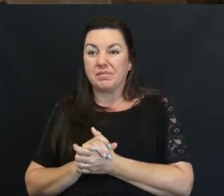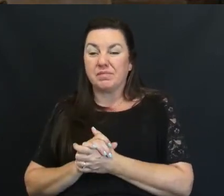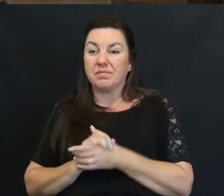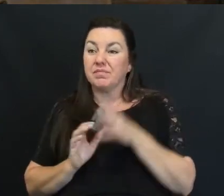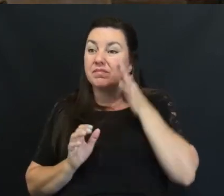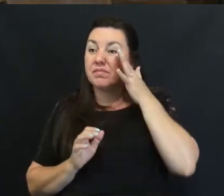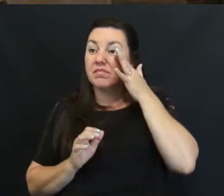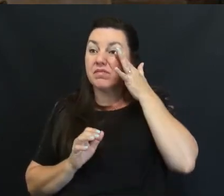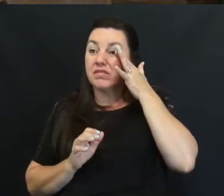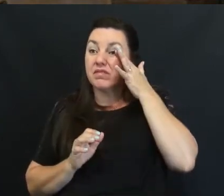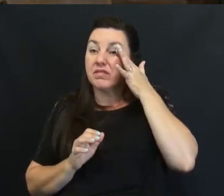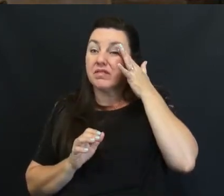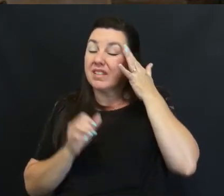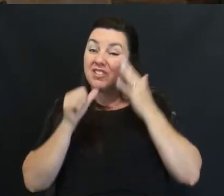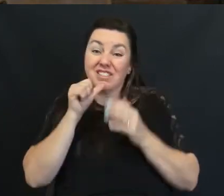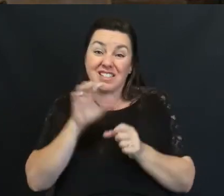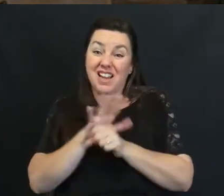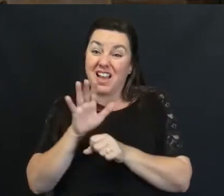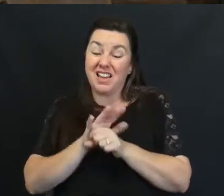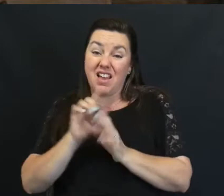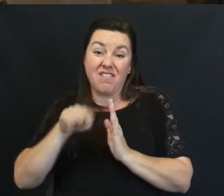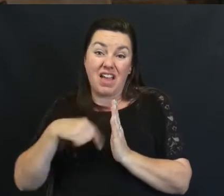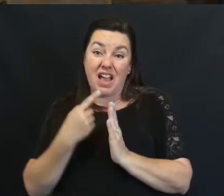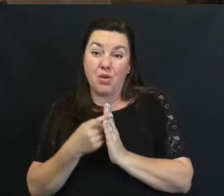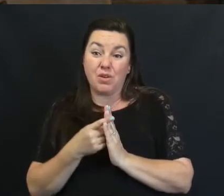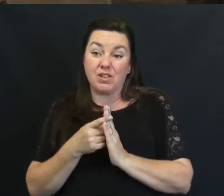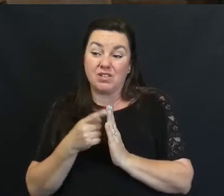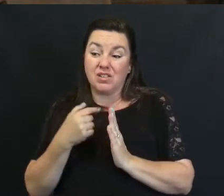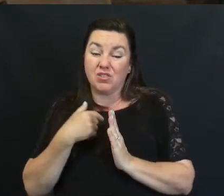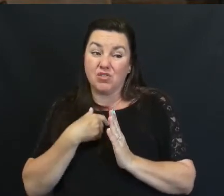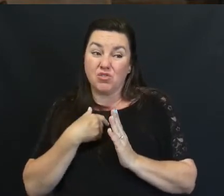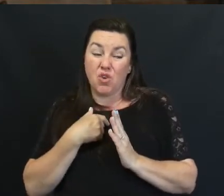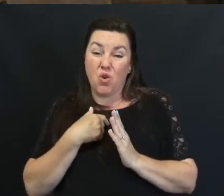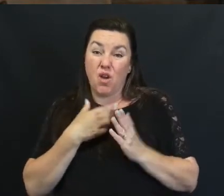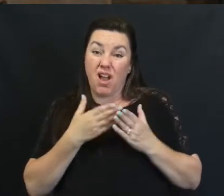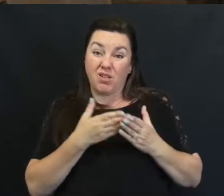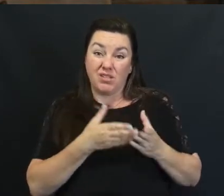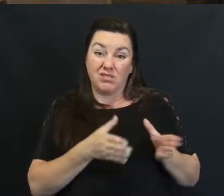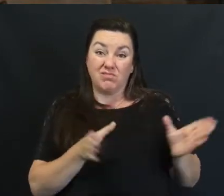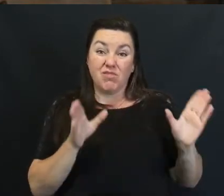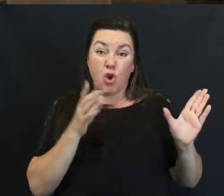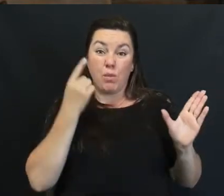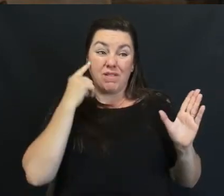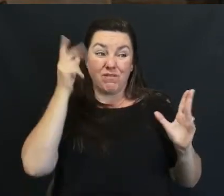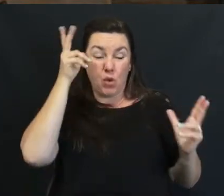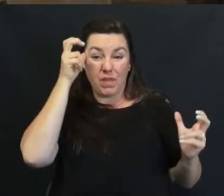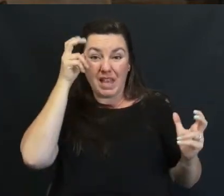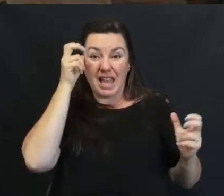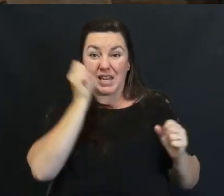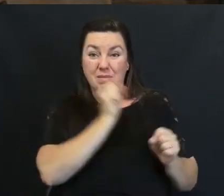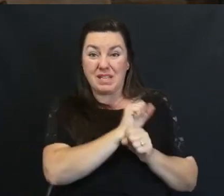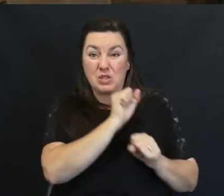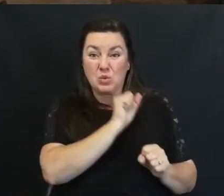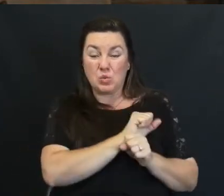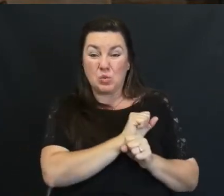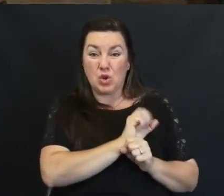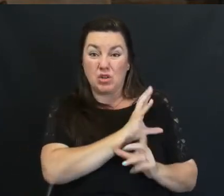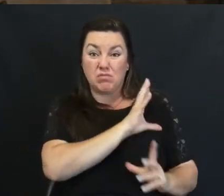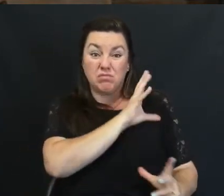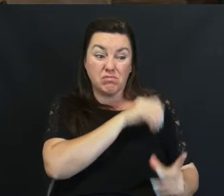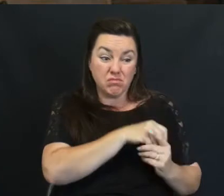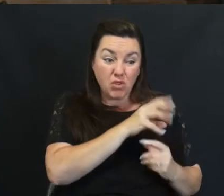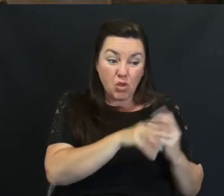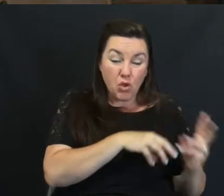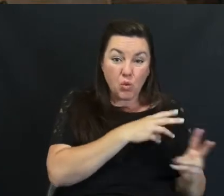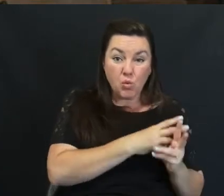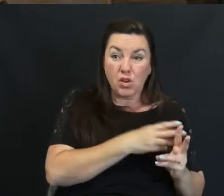There were just Not enough hours So I left myself Open to the enemy's work I got caught up In the world I turned